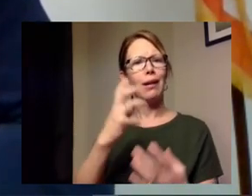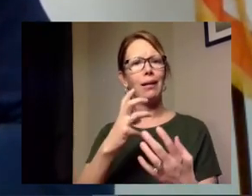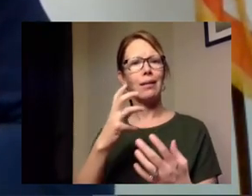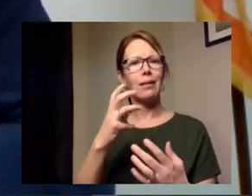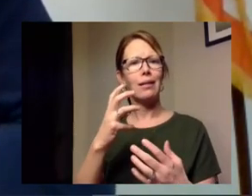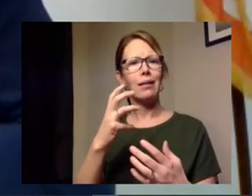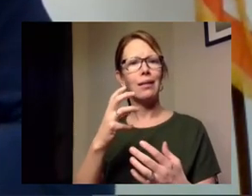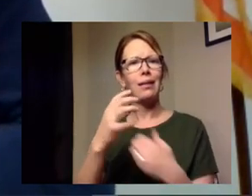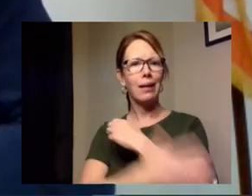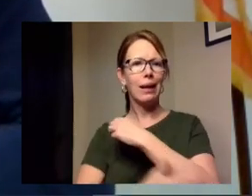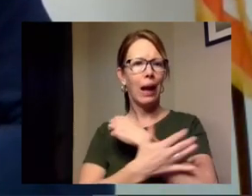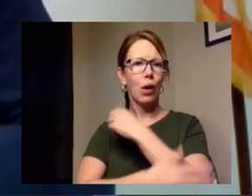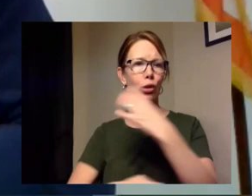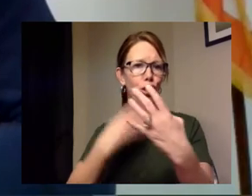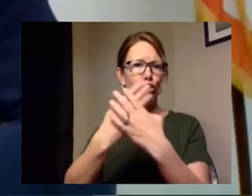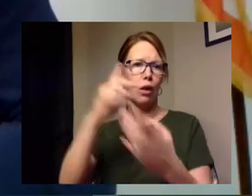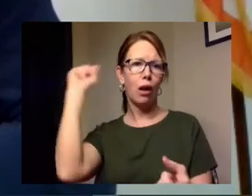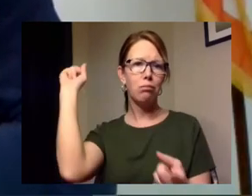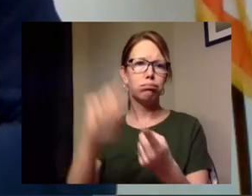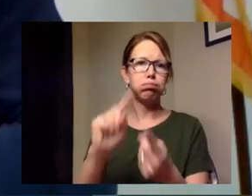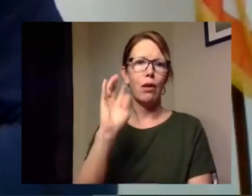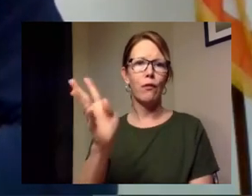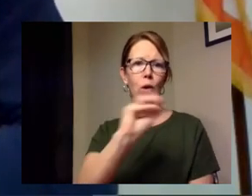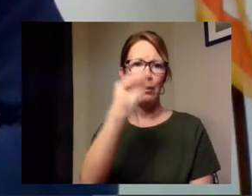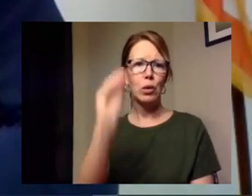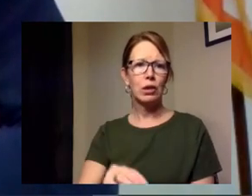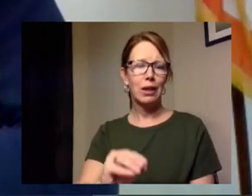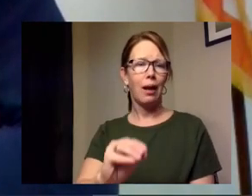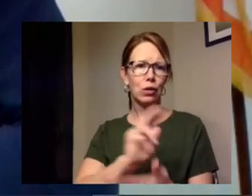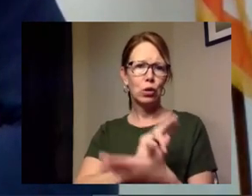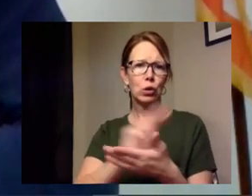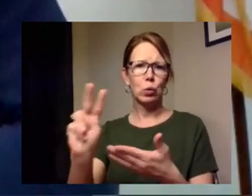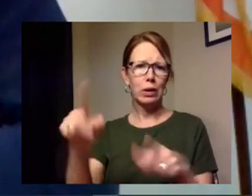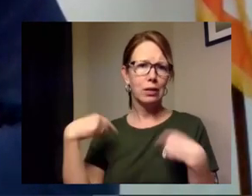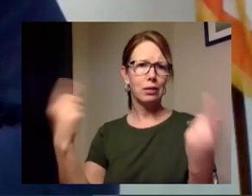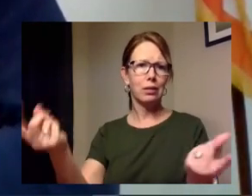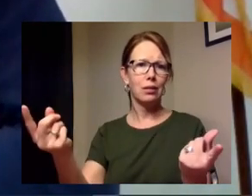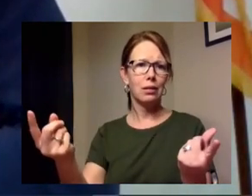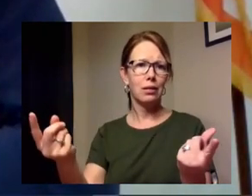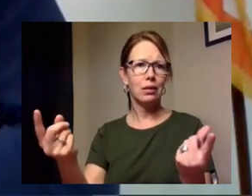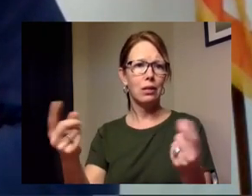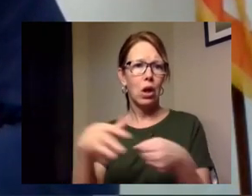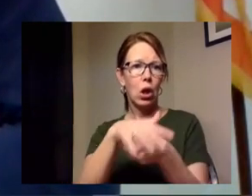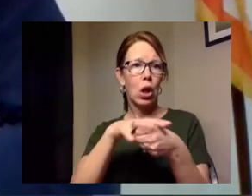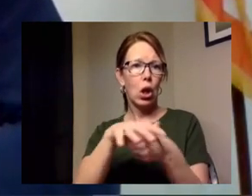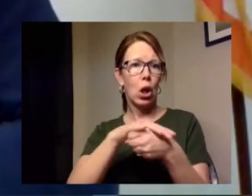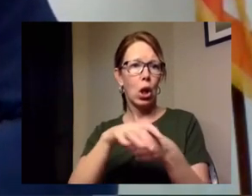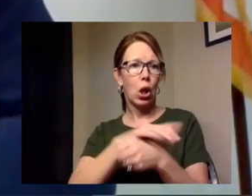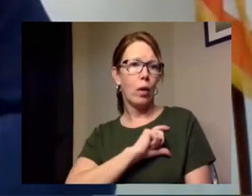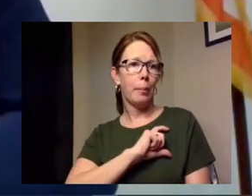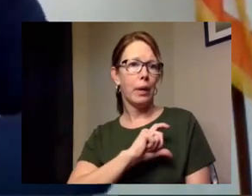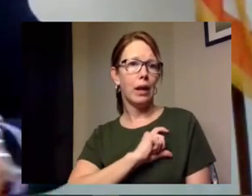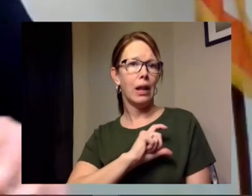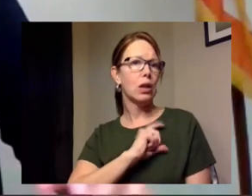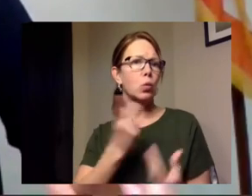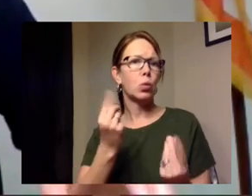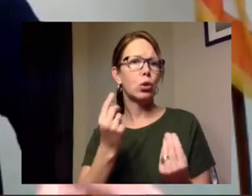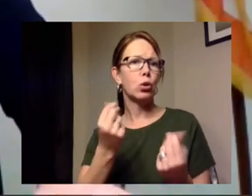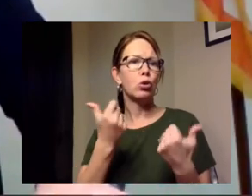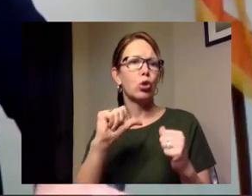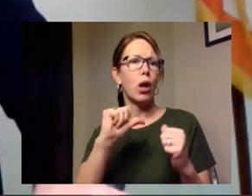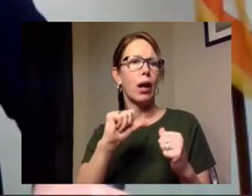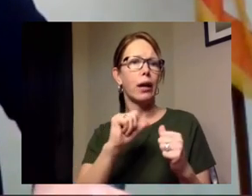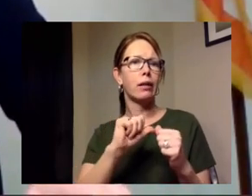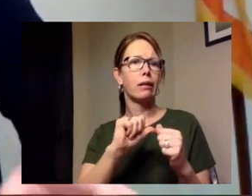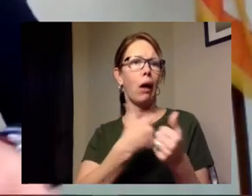inmate population by 40 percent over the past two weeks what are local police doing to prevent new inmates from entering the jails